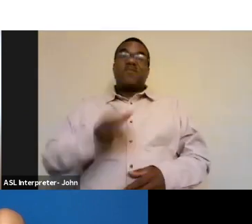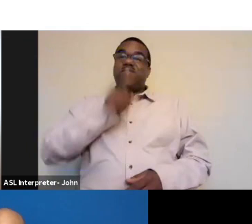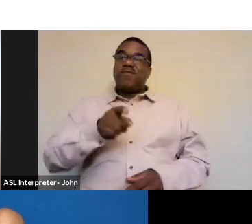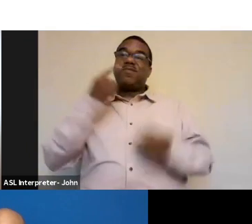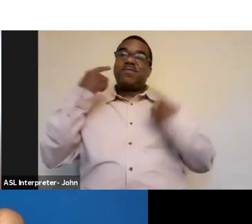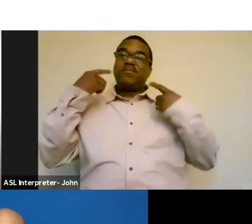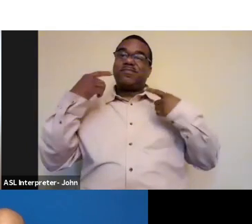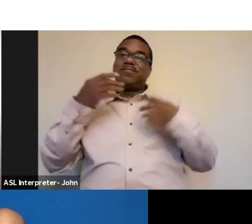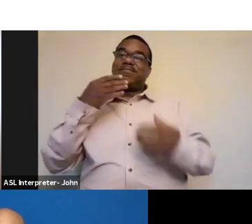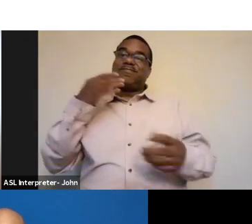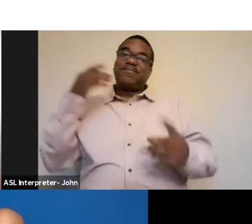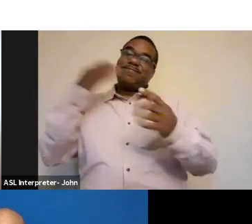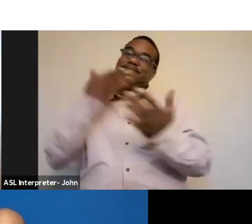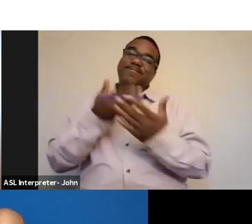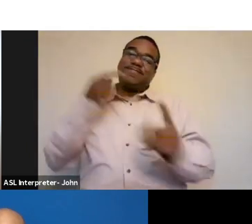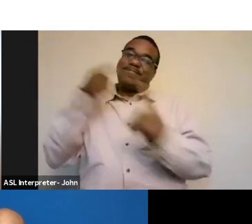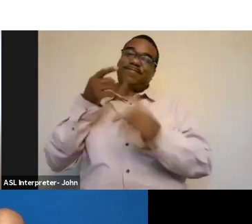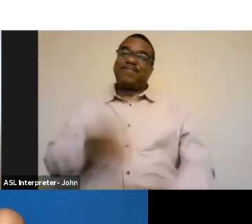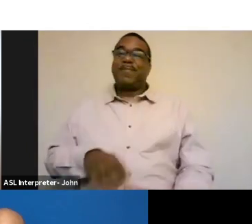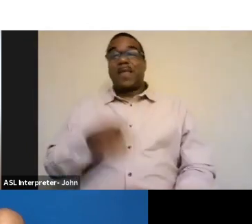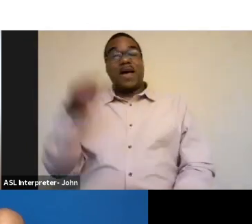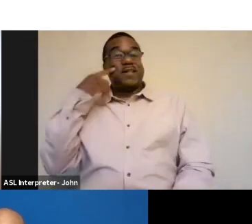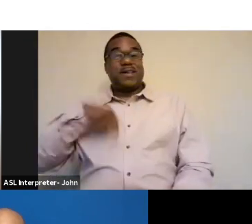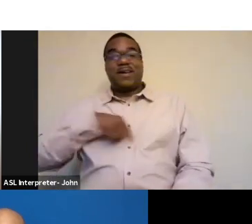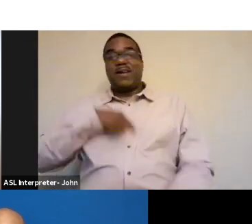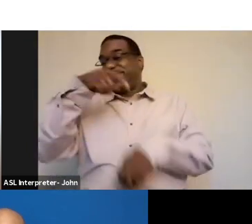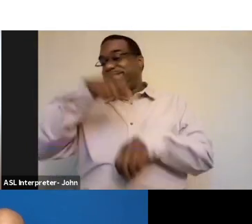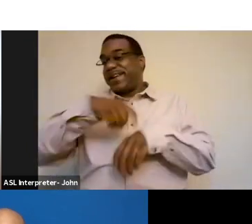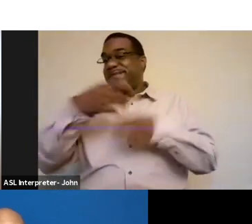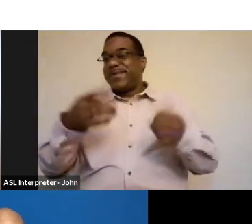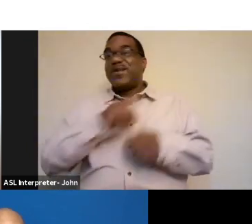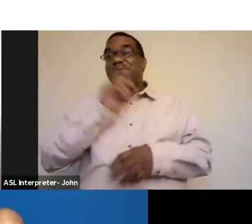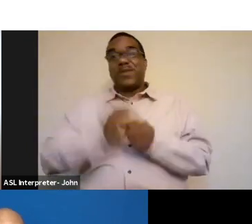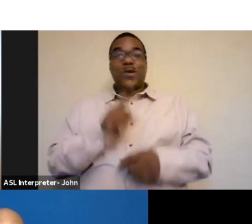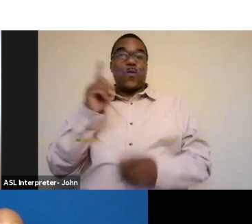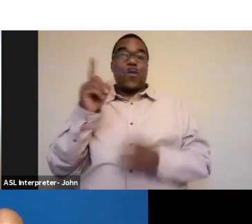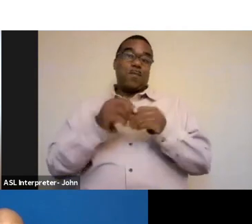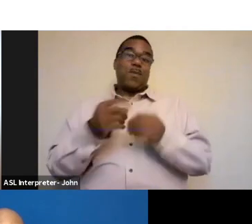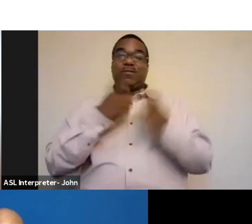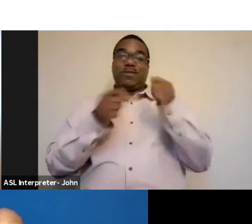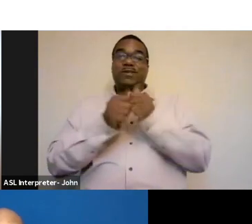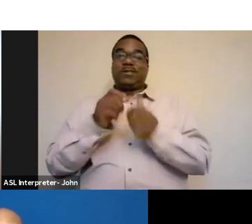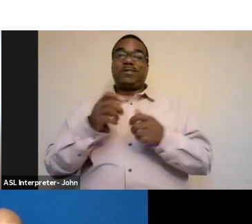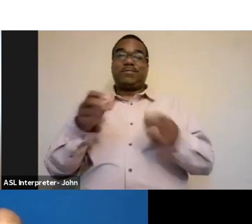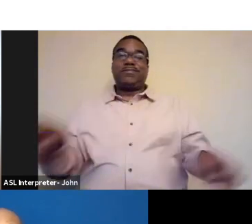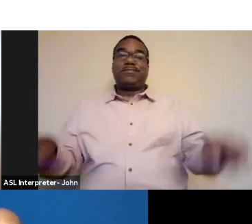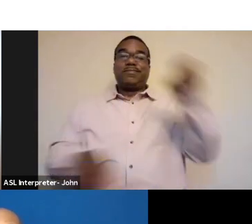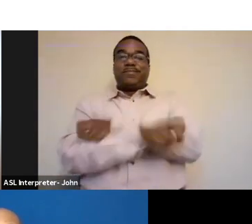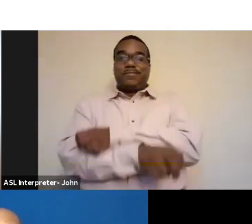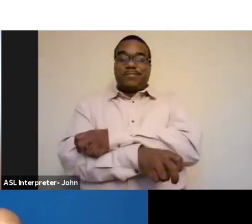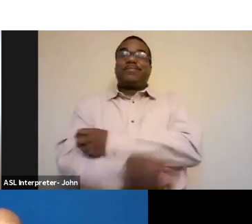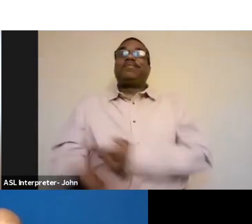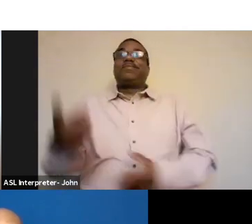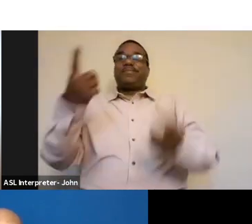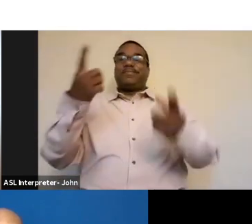Okay, so I think that's our time. I'm going to answer one more question from Michelle. Where do I begin as a